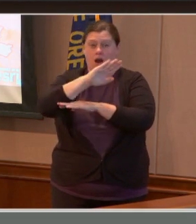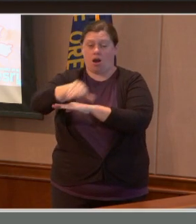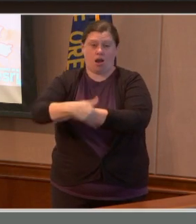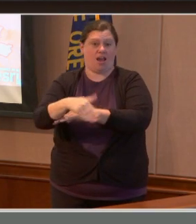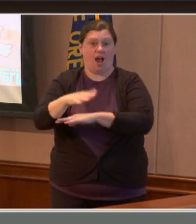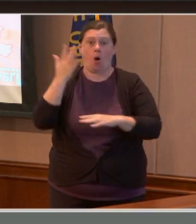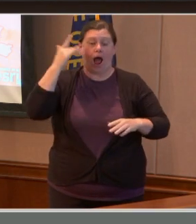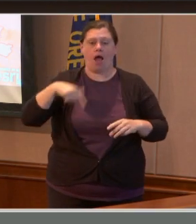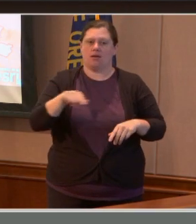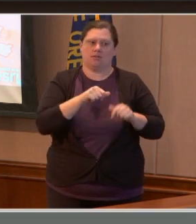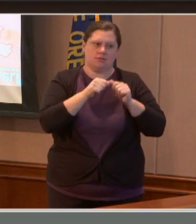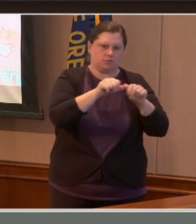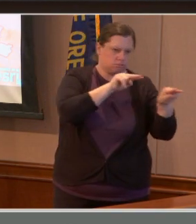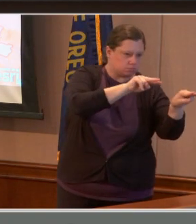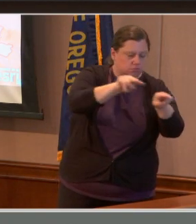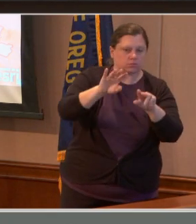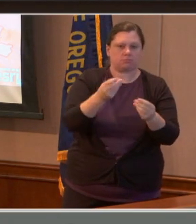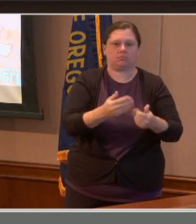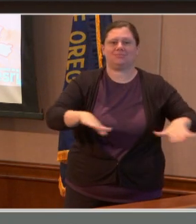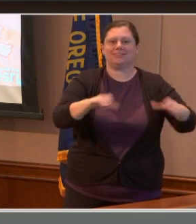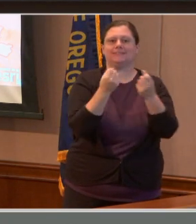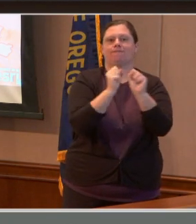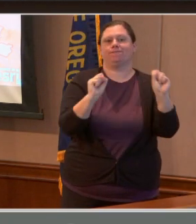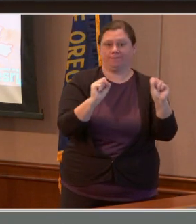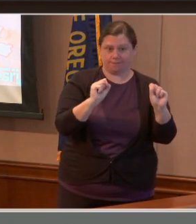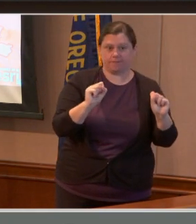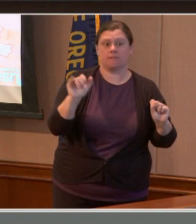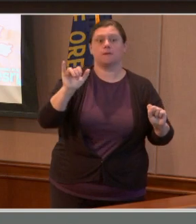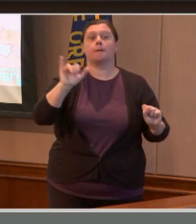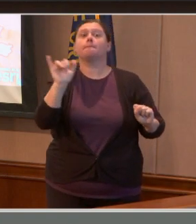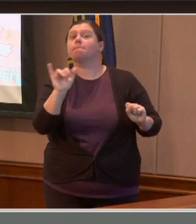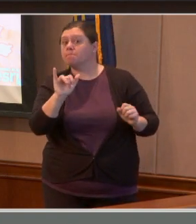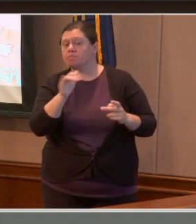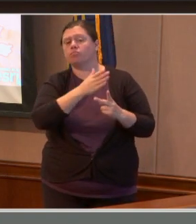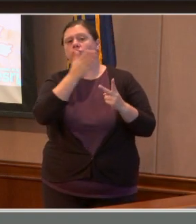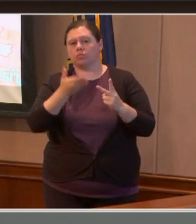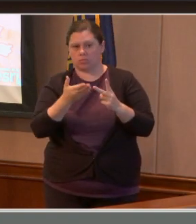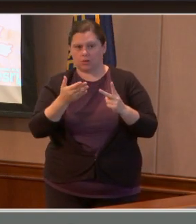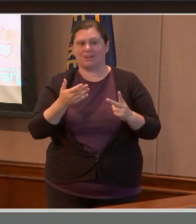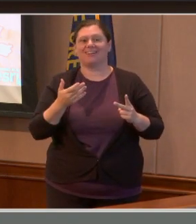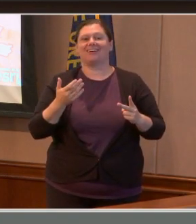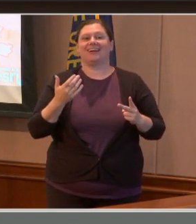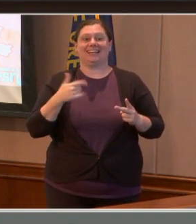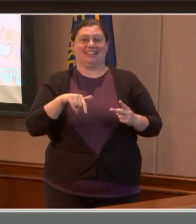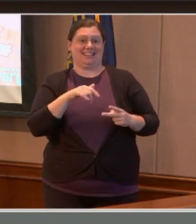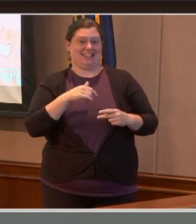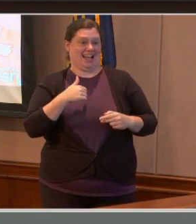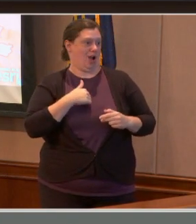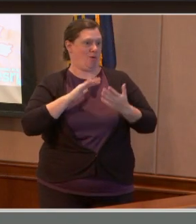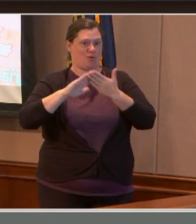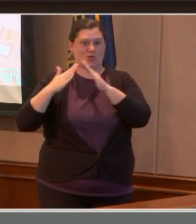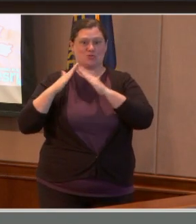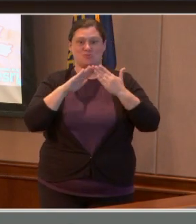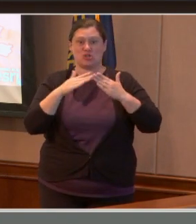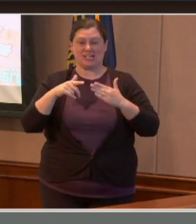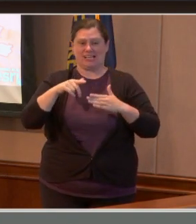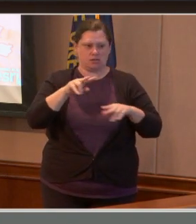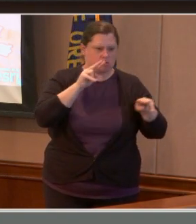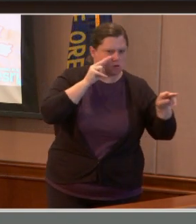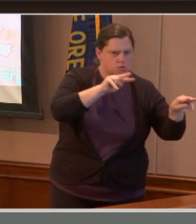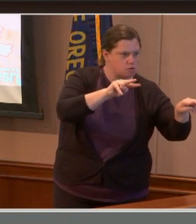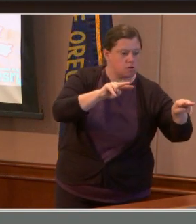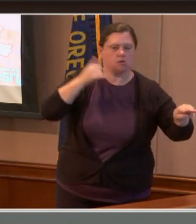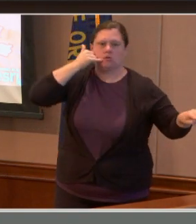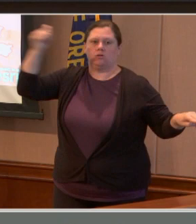wasn't only that. It was citizens calling 911 to be the eyes and ears out there to make sure that anything that looks suspicious